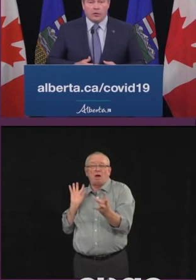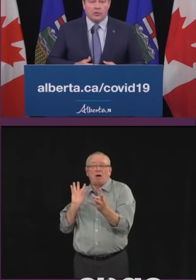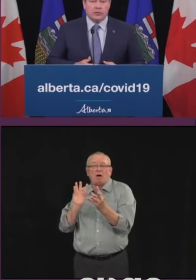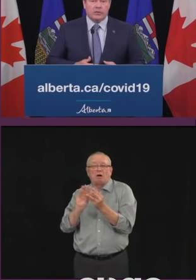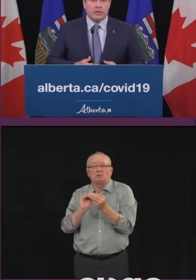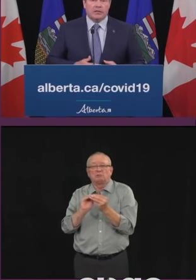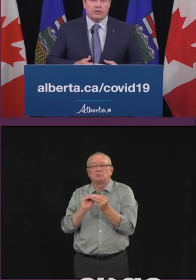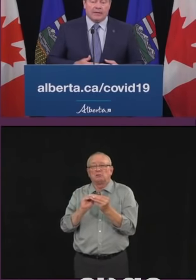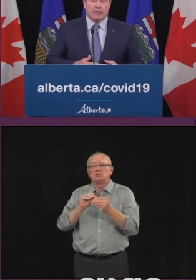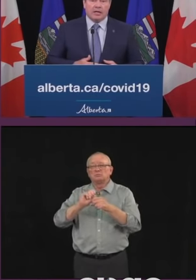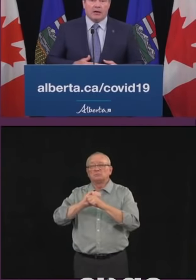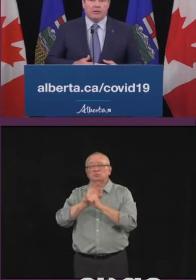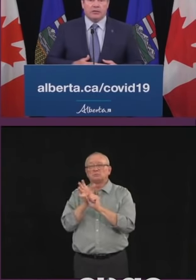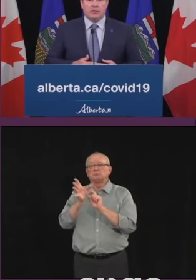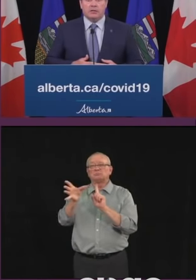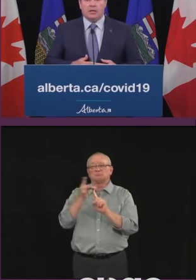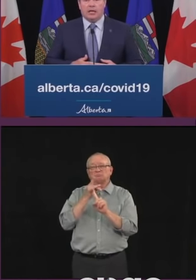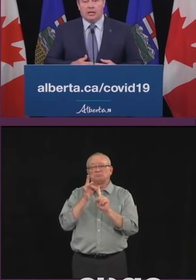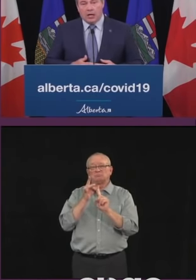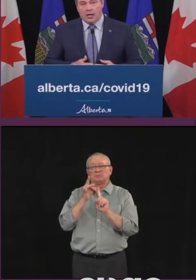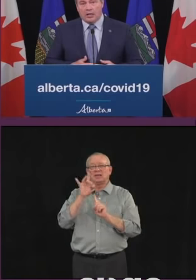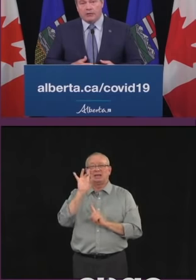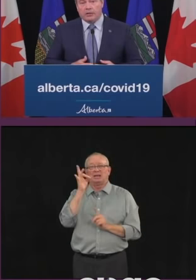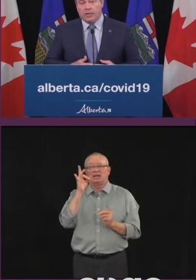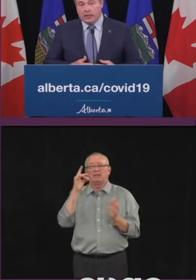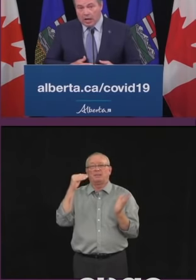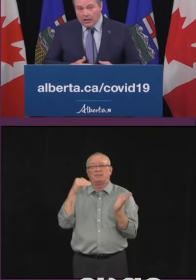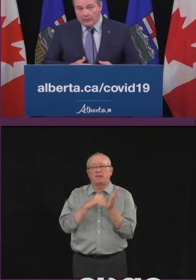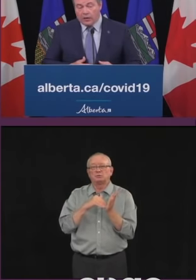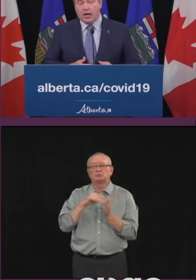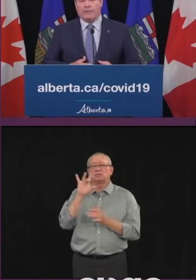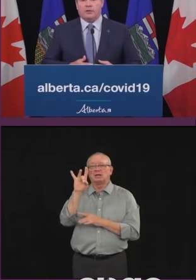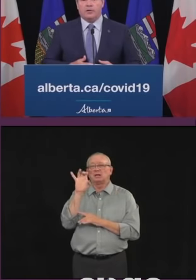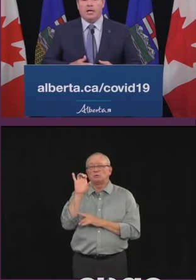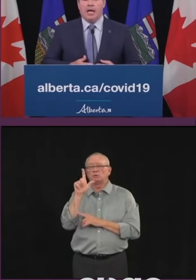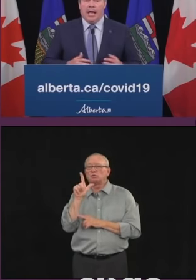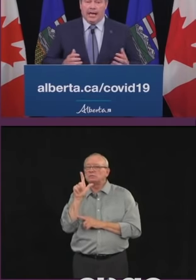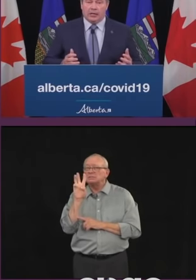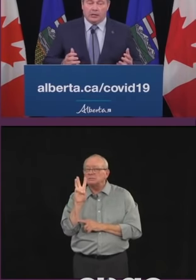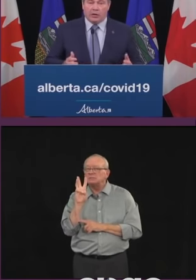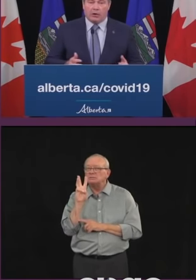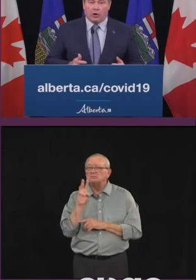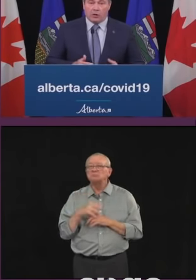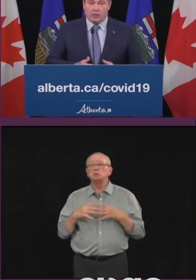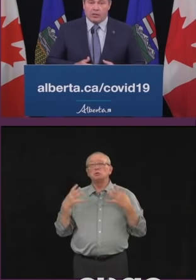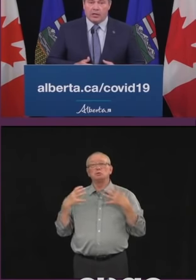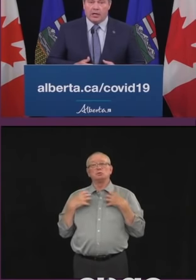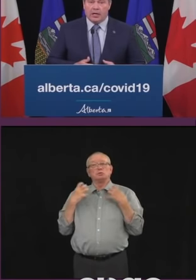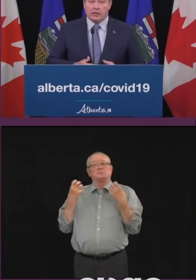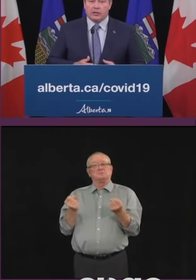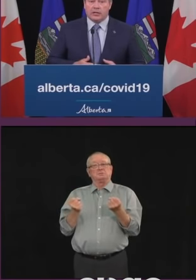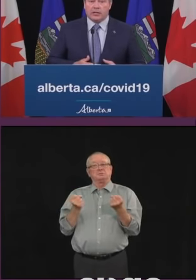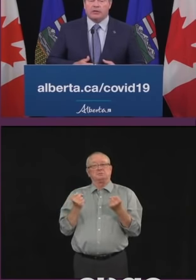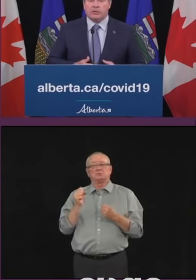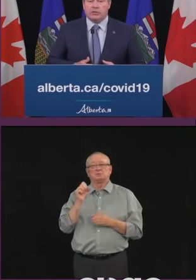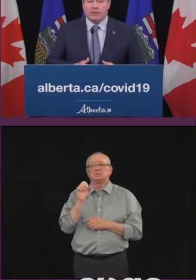Of those, 7,989 have recovered and there are currently